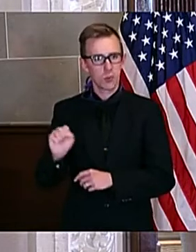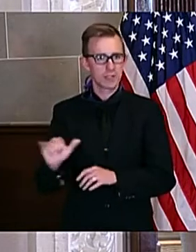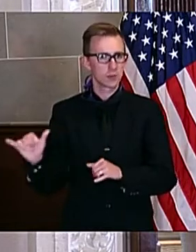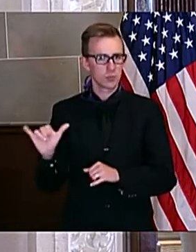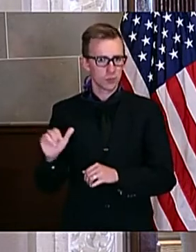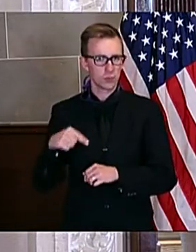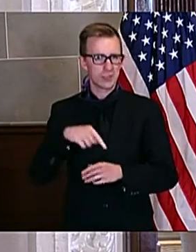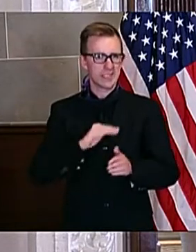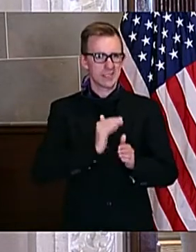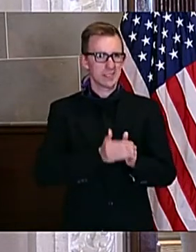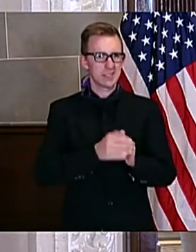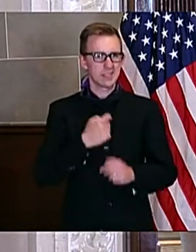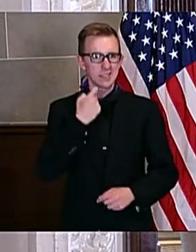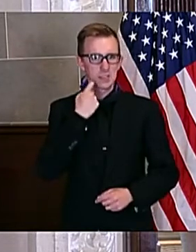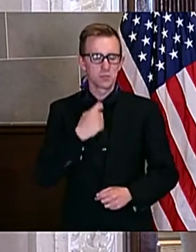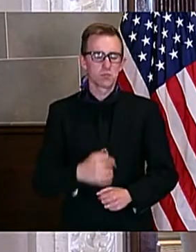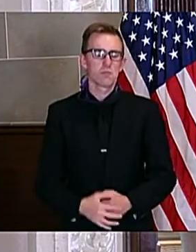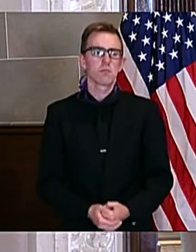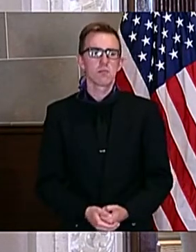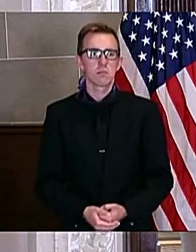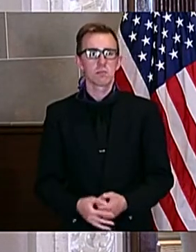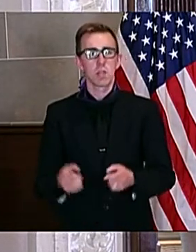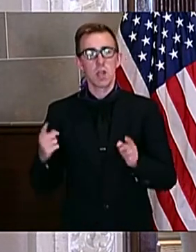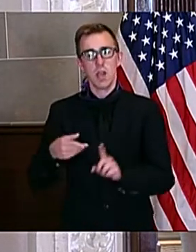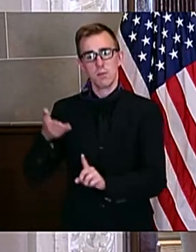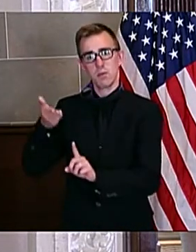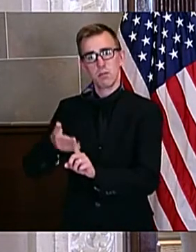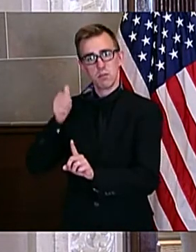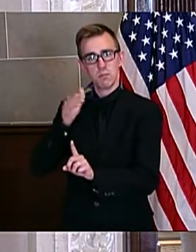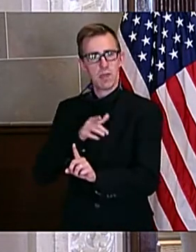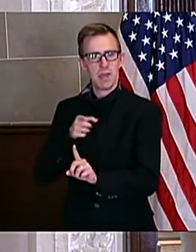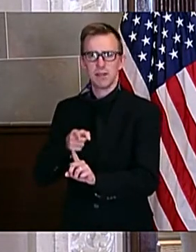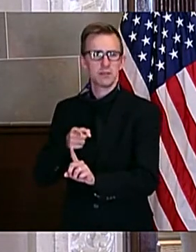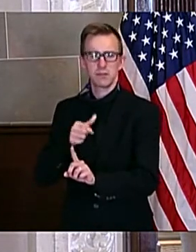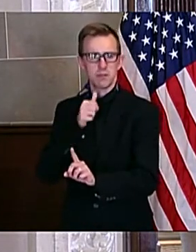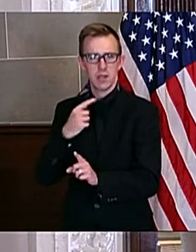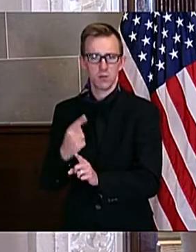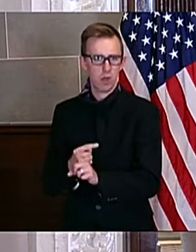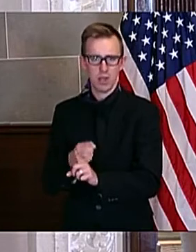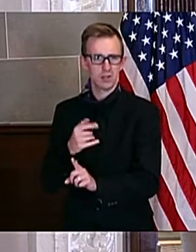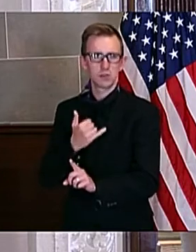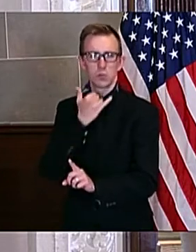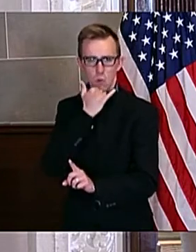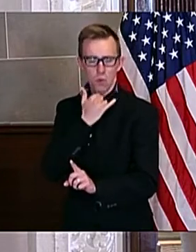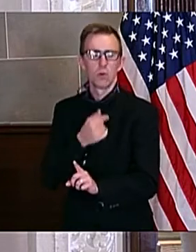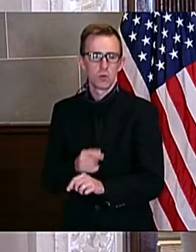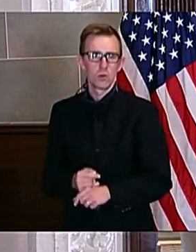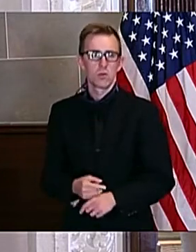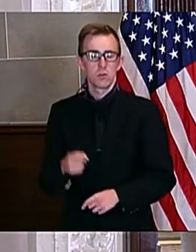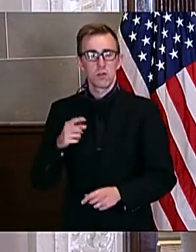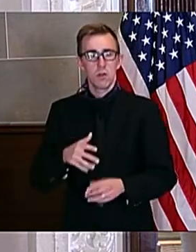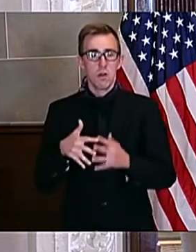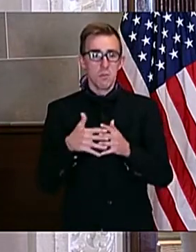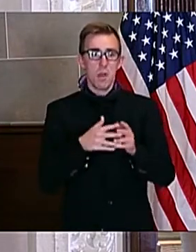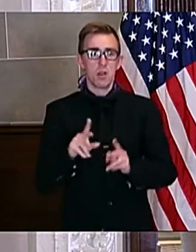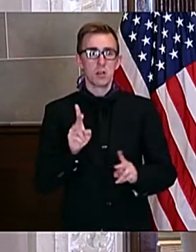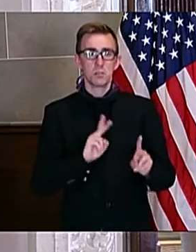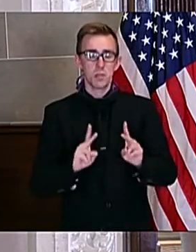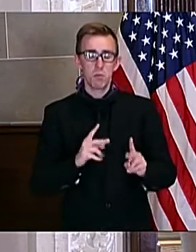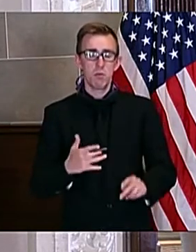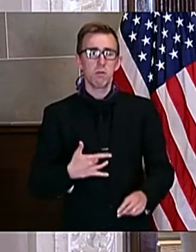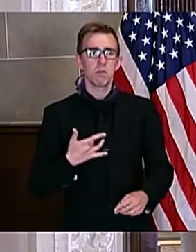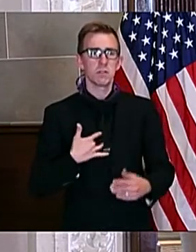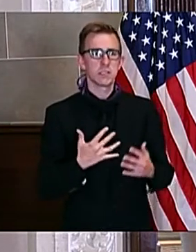weekend. What happened to him was very wrong, and it has filled Americans everywhere with